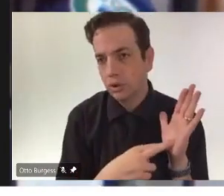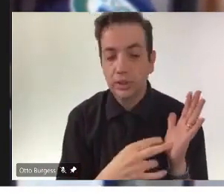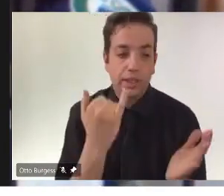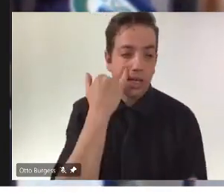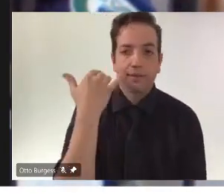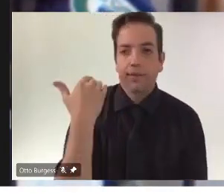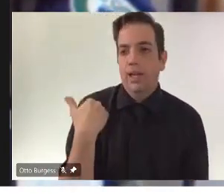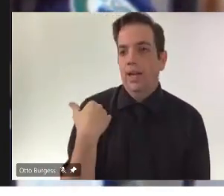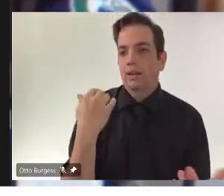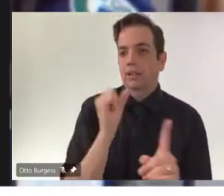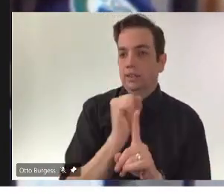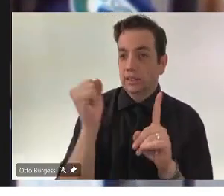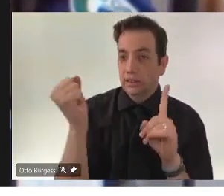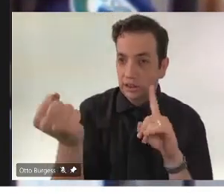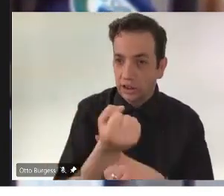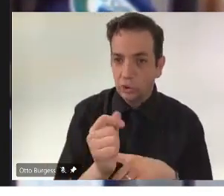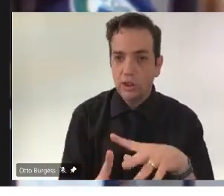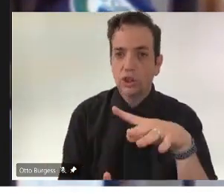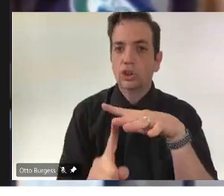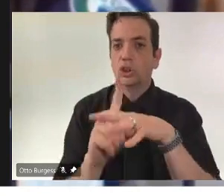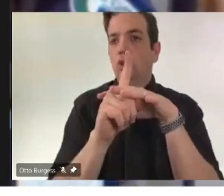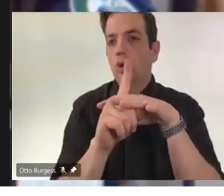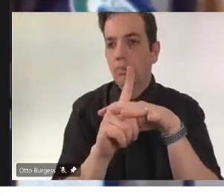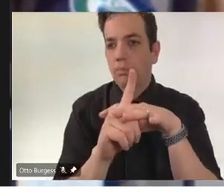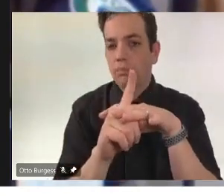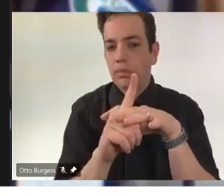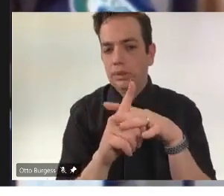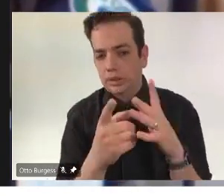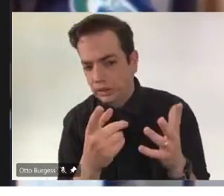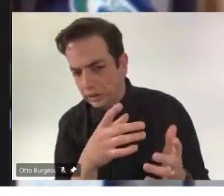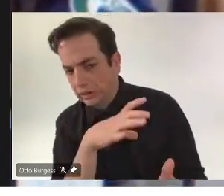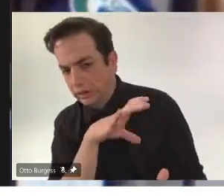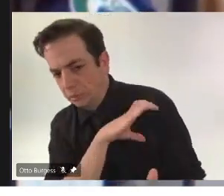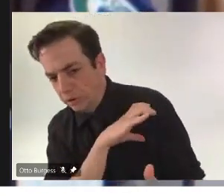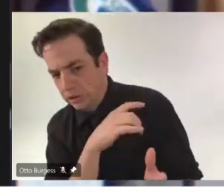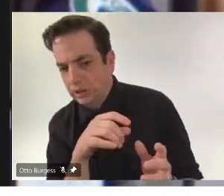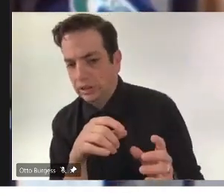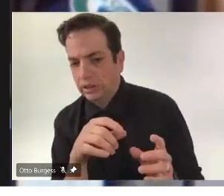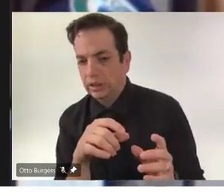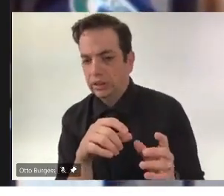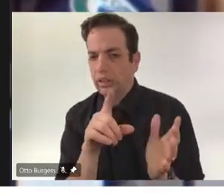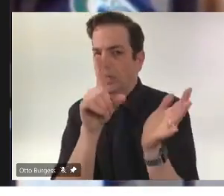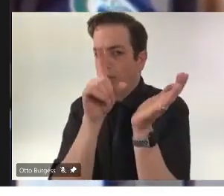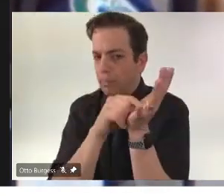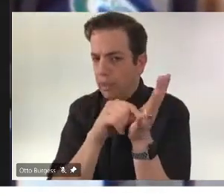our officials will be looking very closely at what's transpired and what our options are.